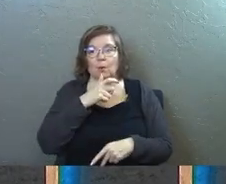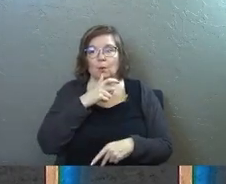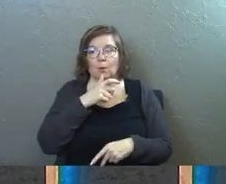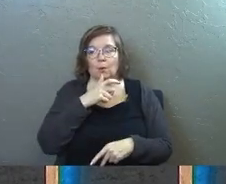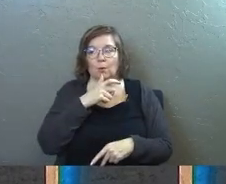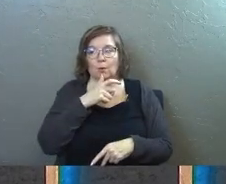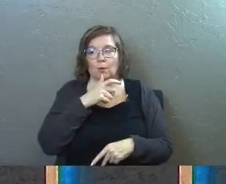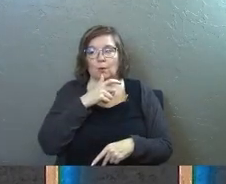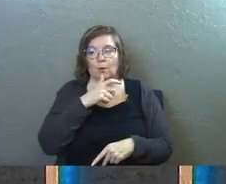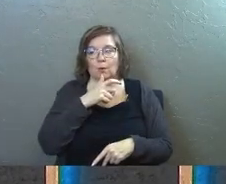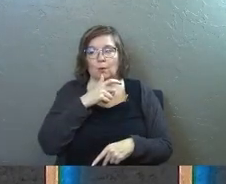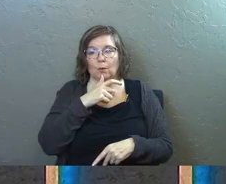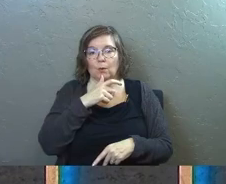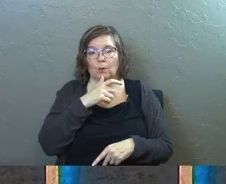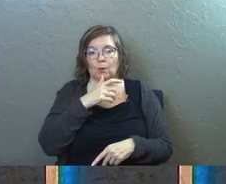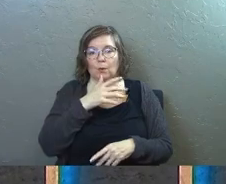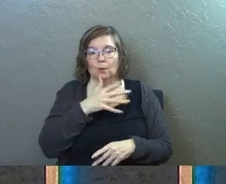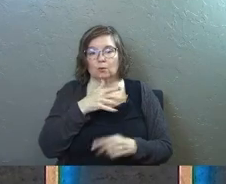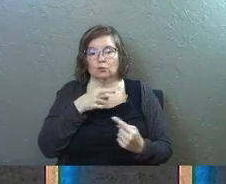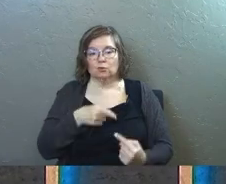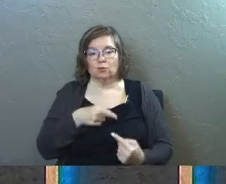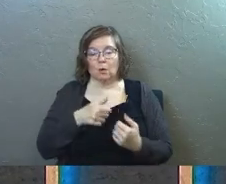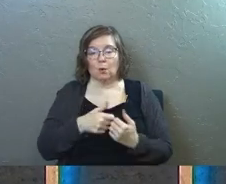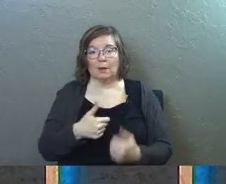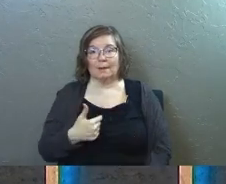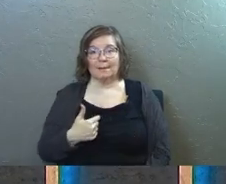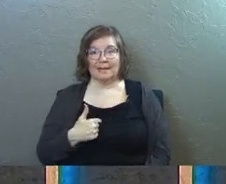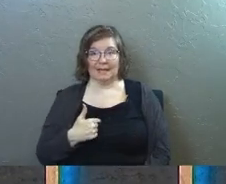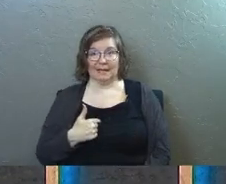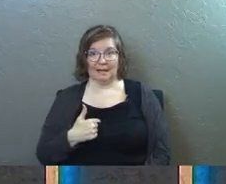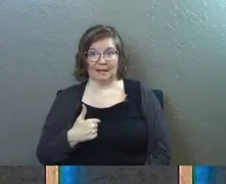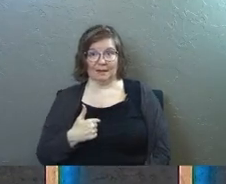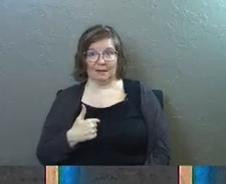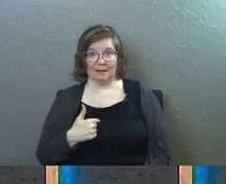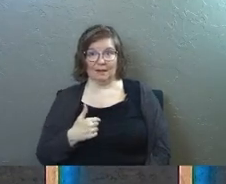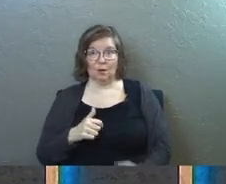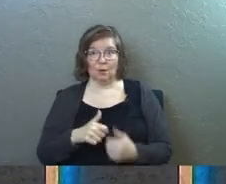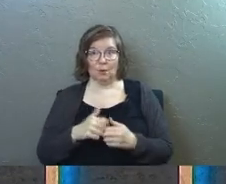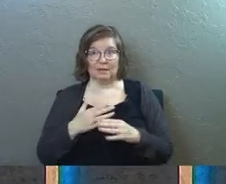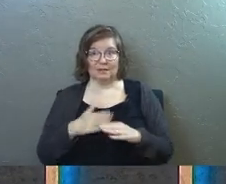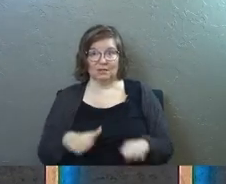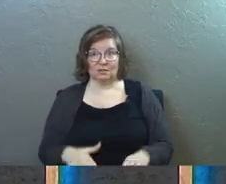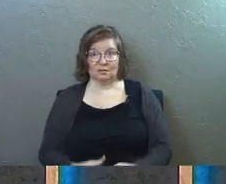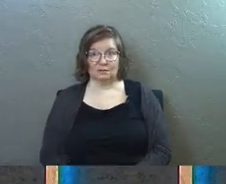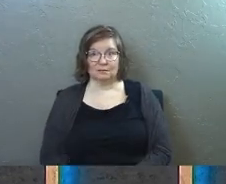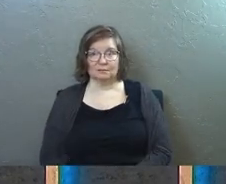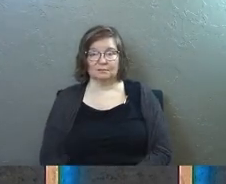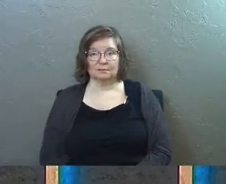struggled with me with division